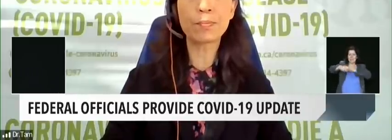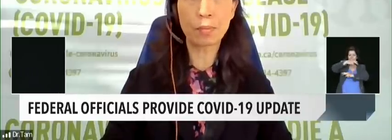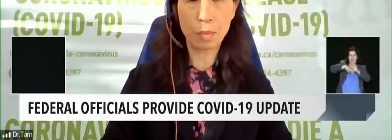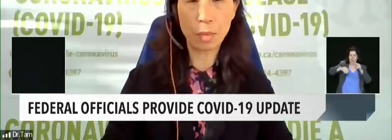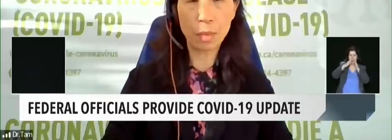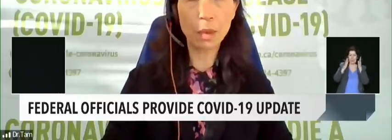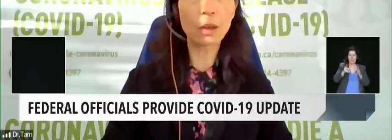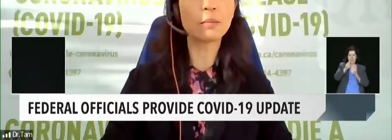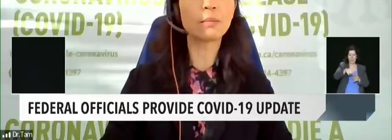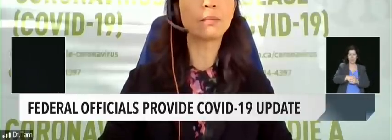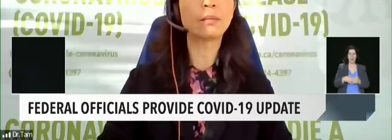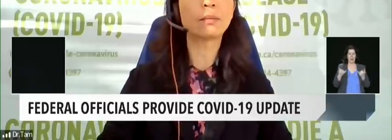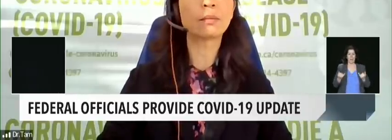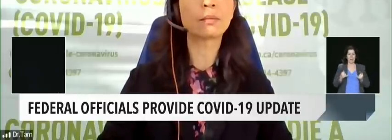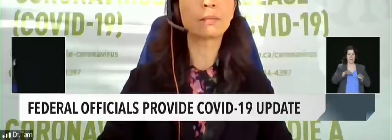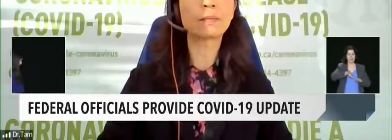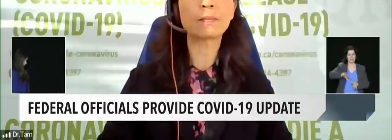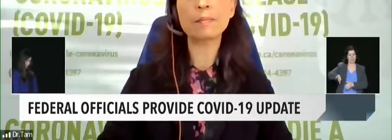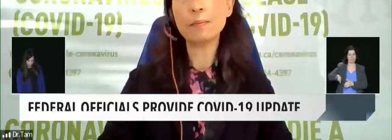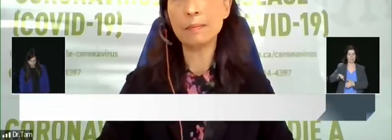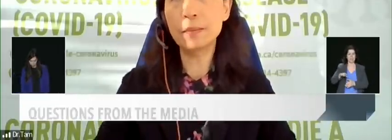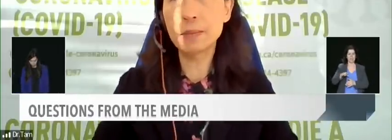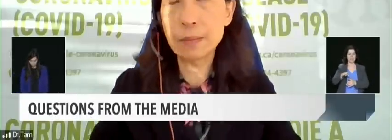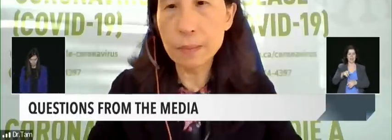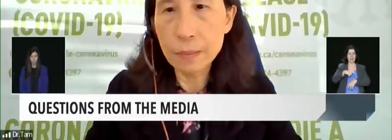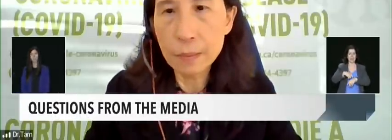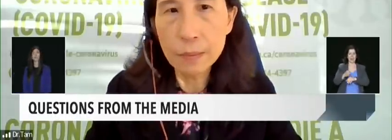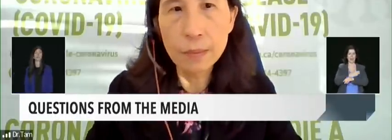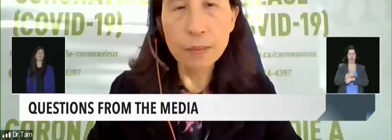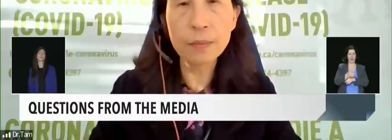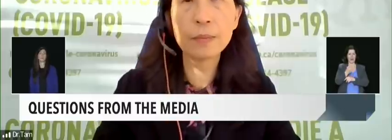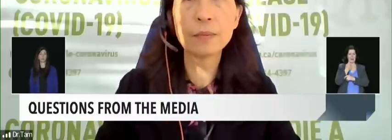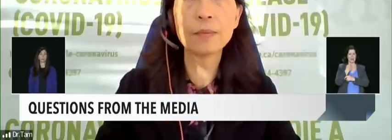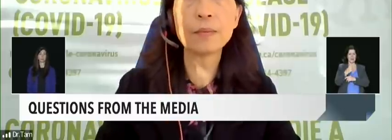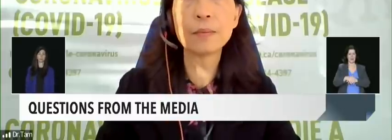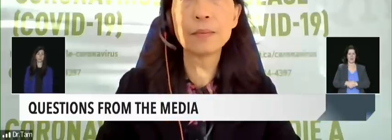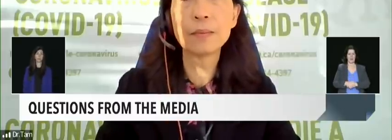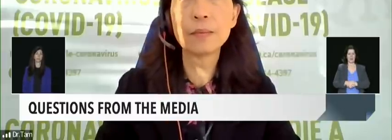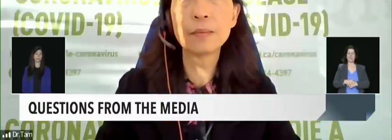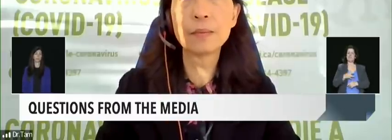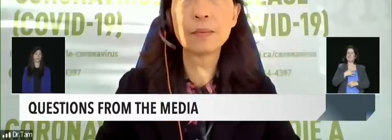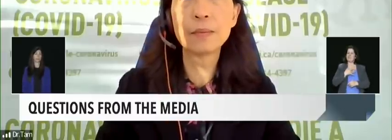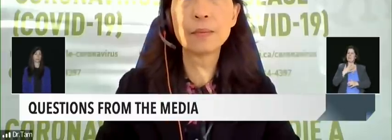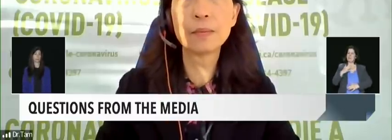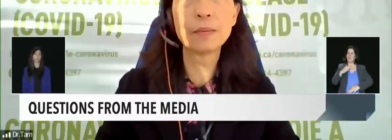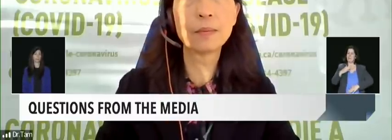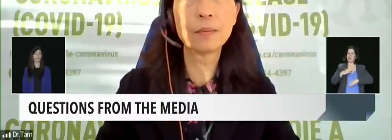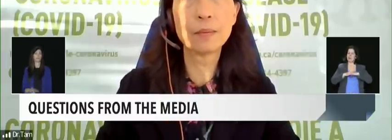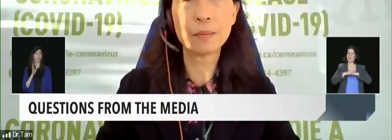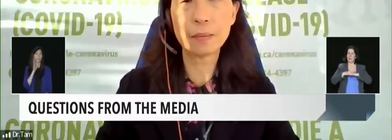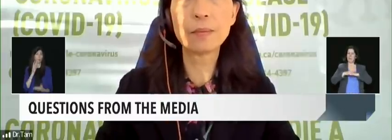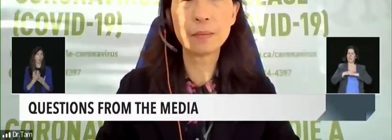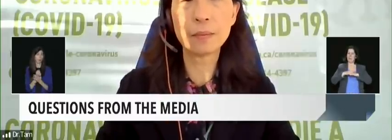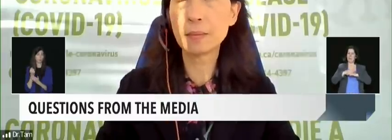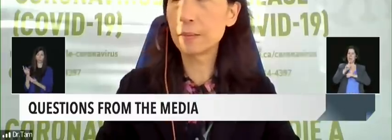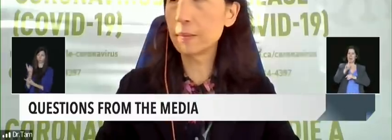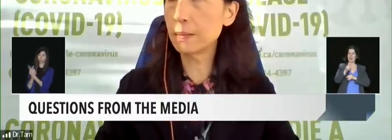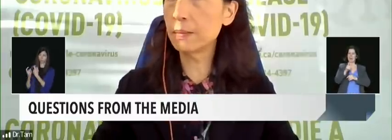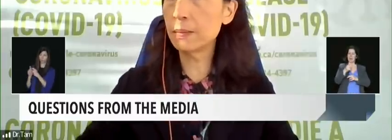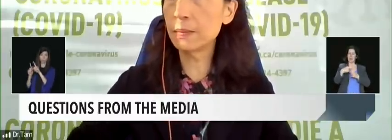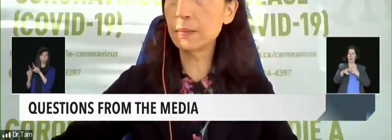Oui, donc on va passer aux questions, on en a environ jusqu'à midi 30 au maximum, donc opérateur, c'est à vous.